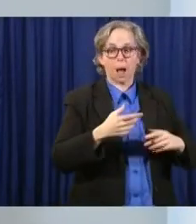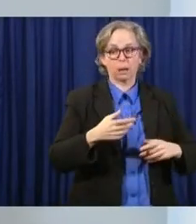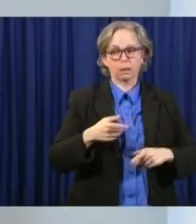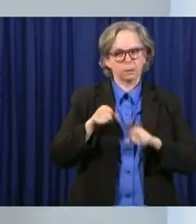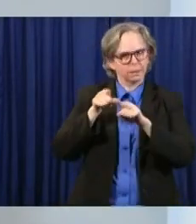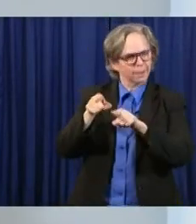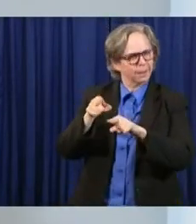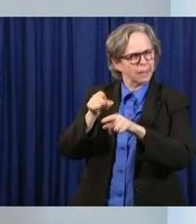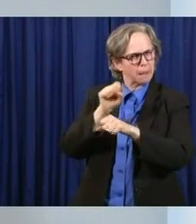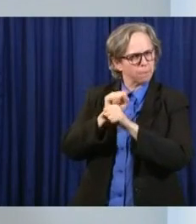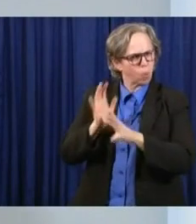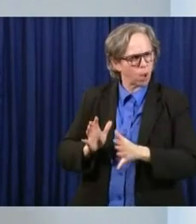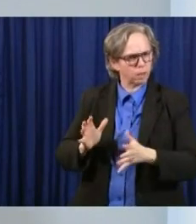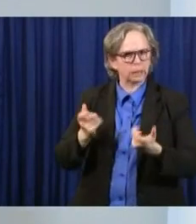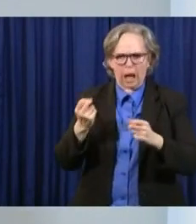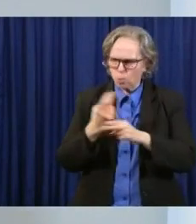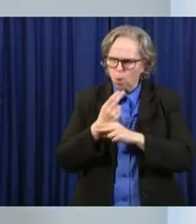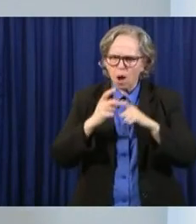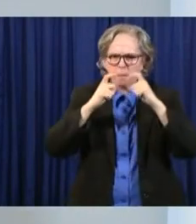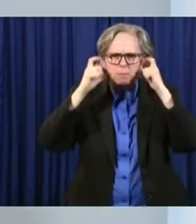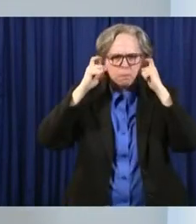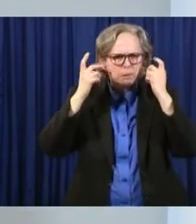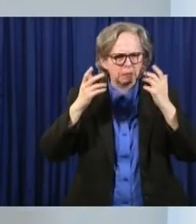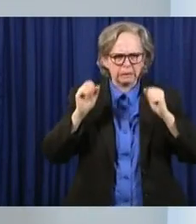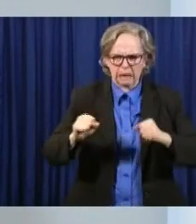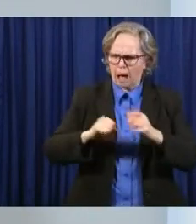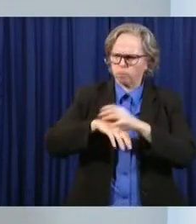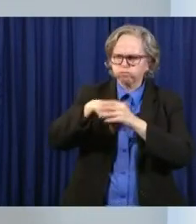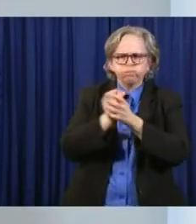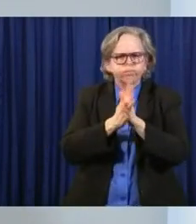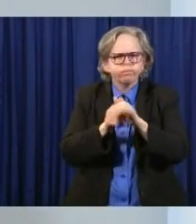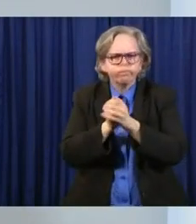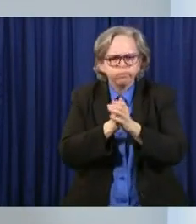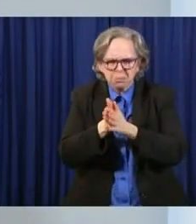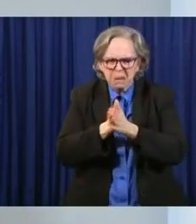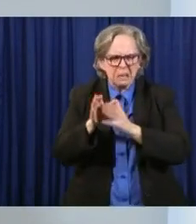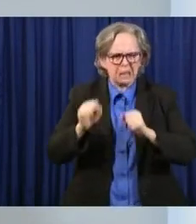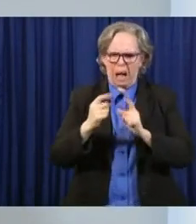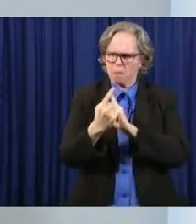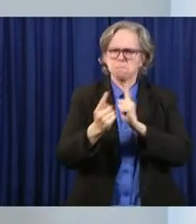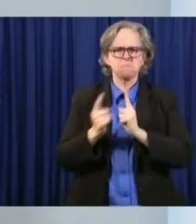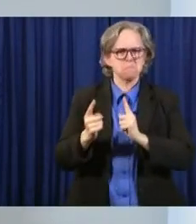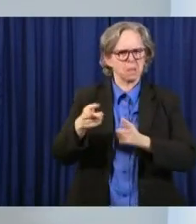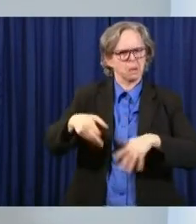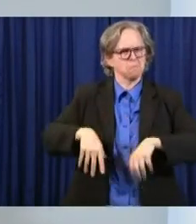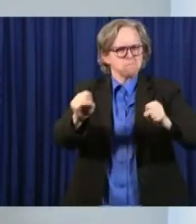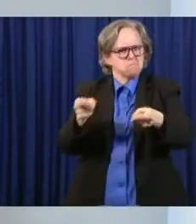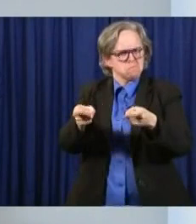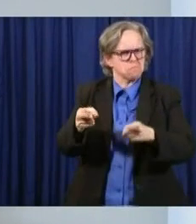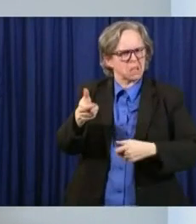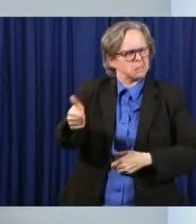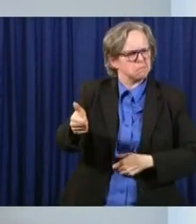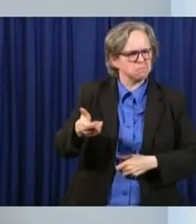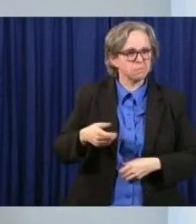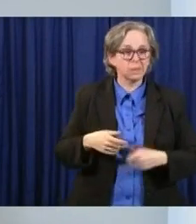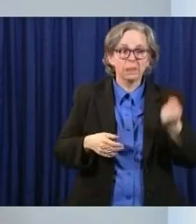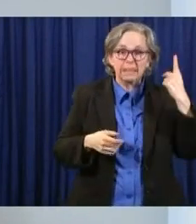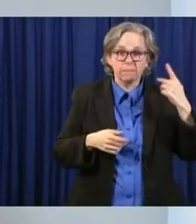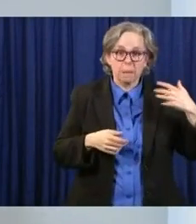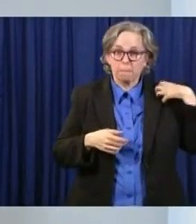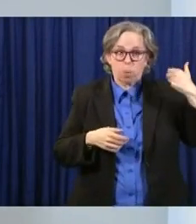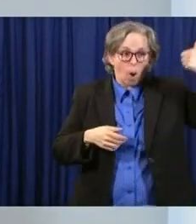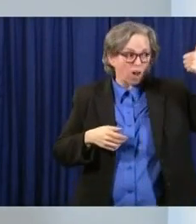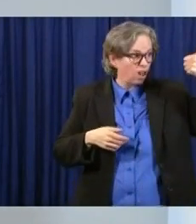employee can distance themselves for other employees. If the employer does